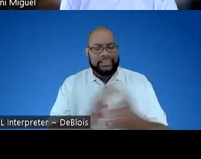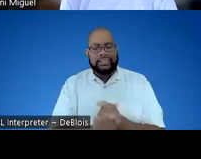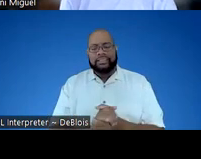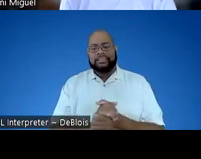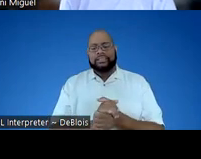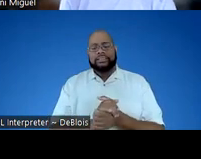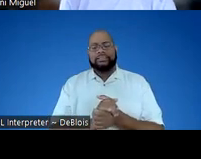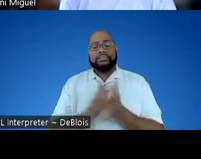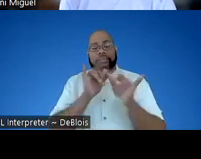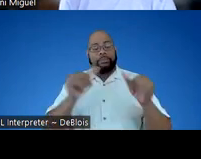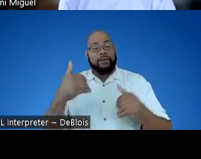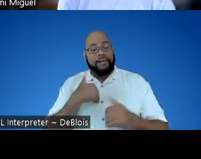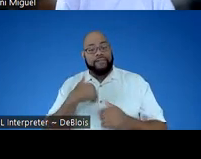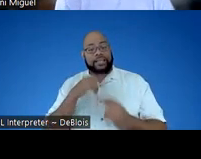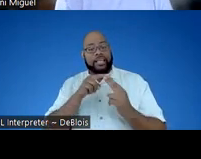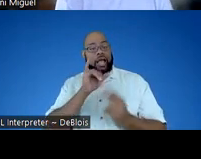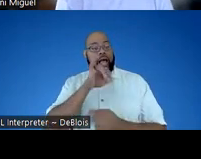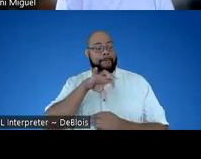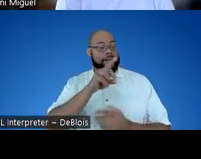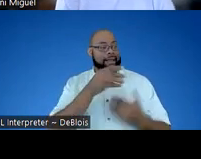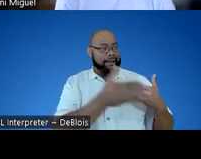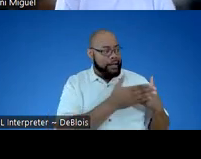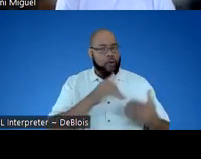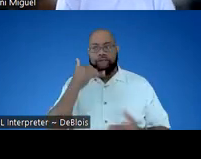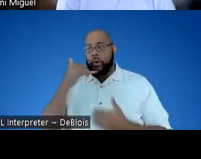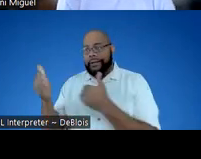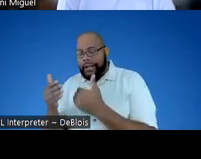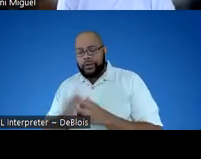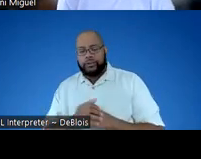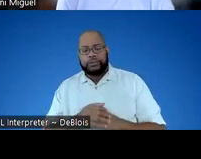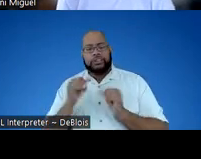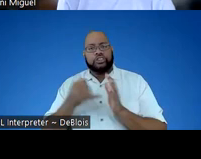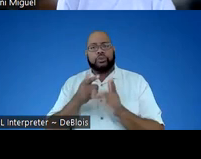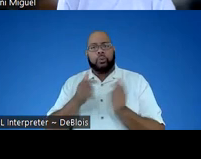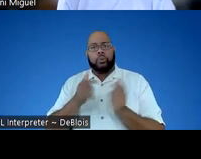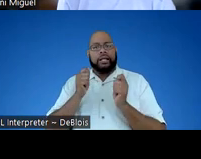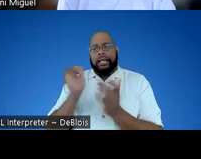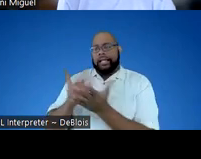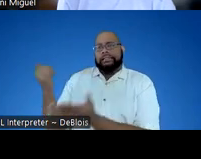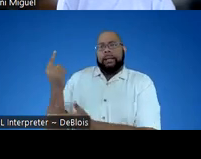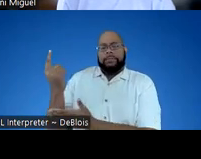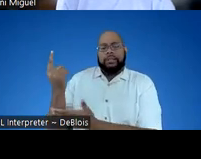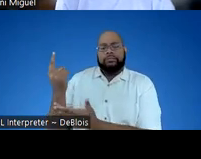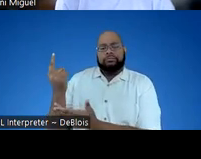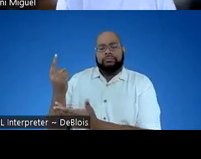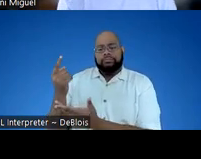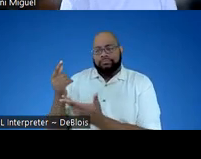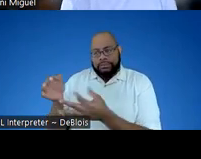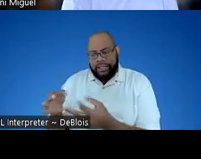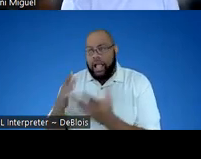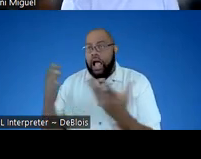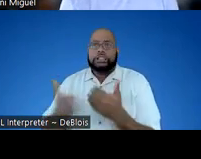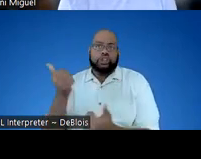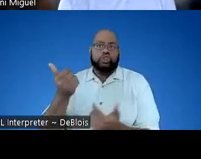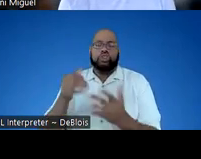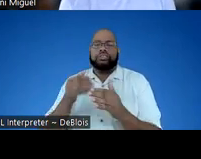And meanwhile, having either the iPad nearby or a phone nearby to just quickly click something and to walk through is a lot easier